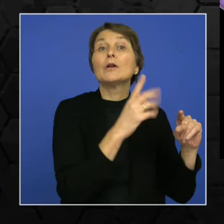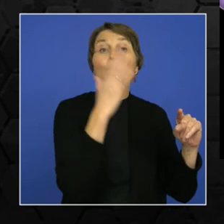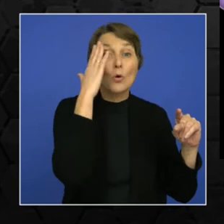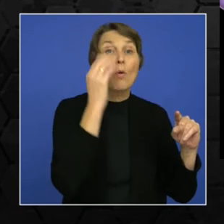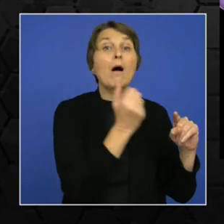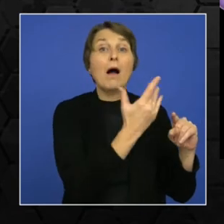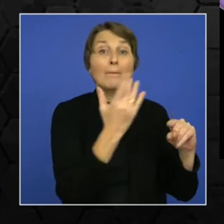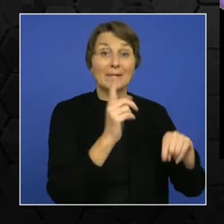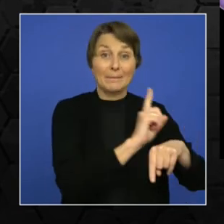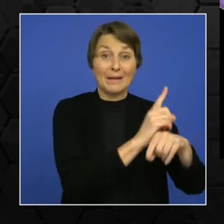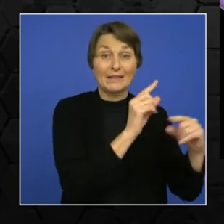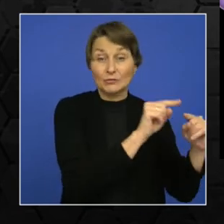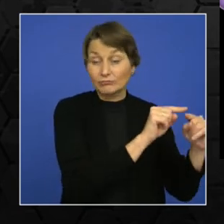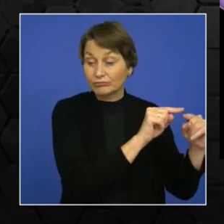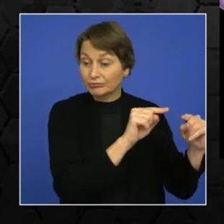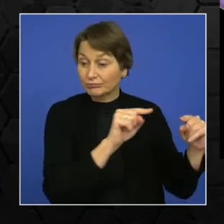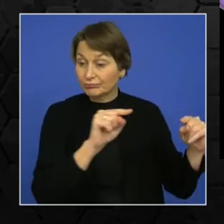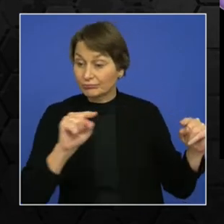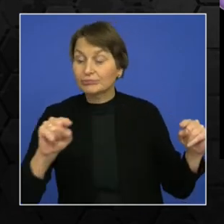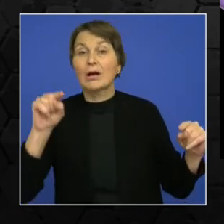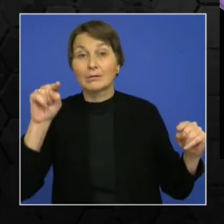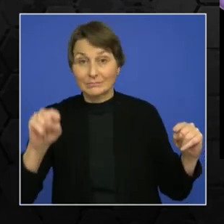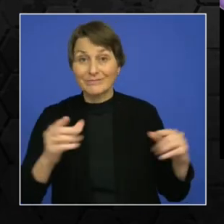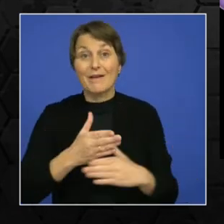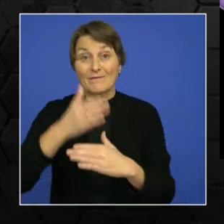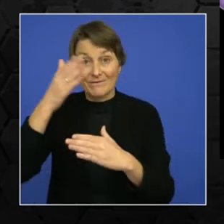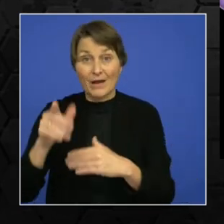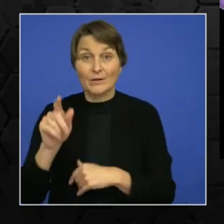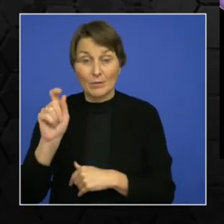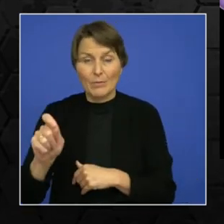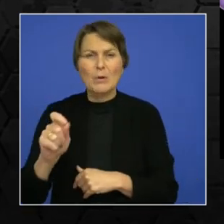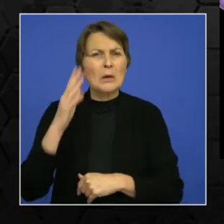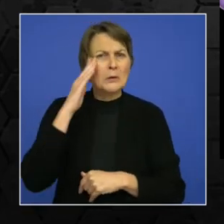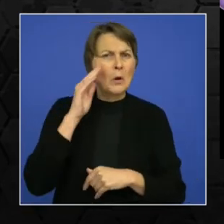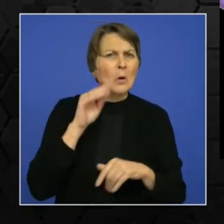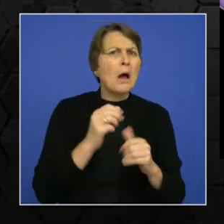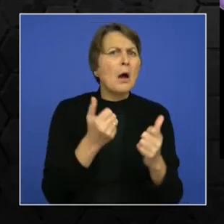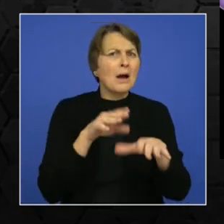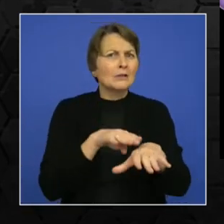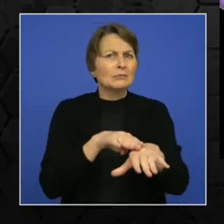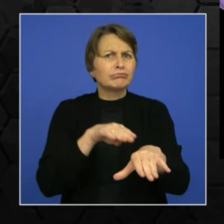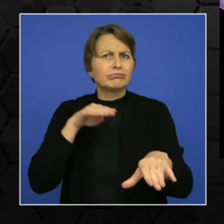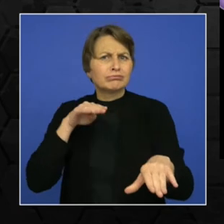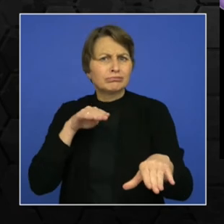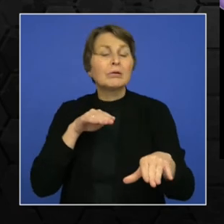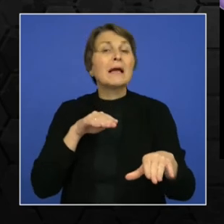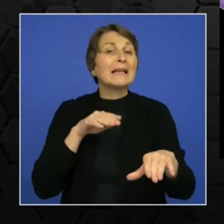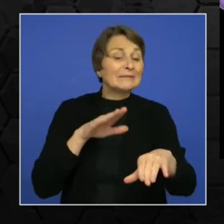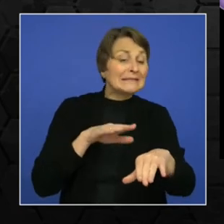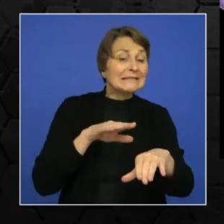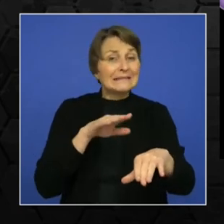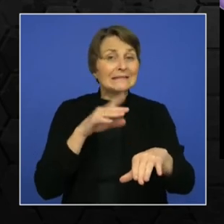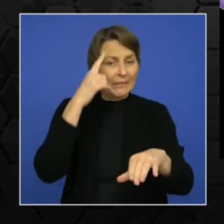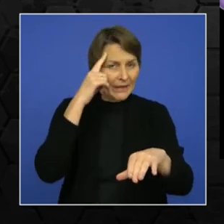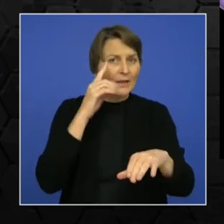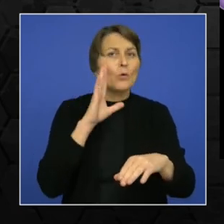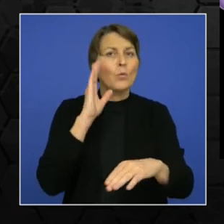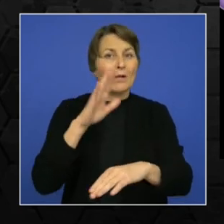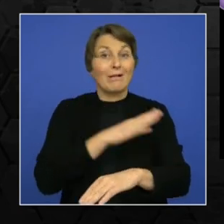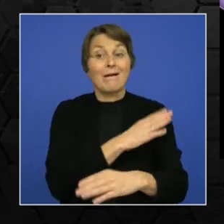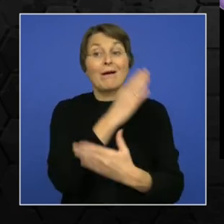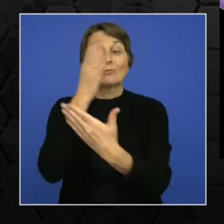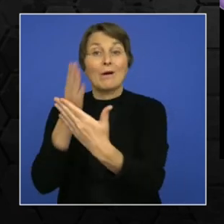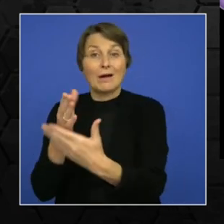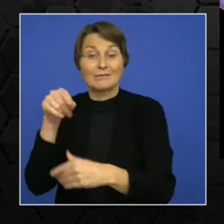there is a little bit of traffic and other factors, then it would have to take them account and take them into consideration. Next up, AI analyzes